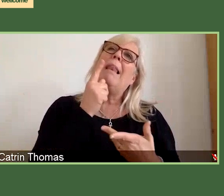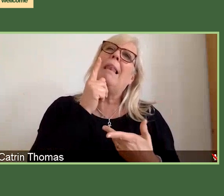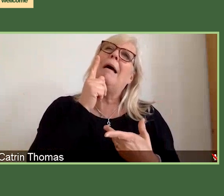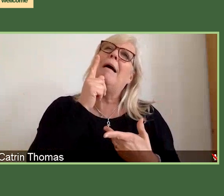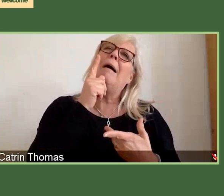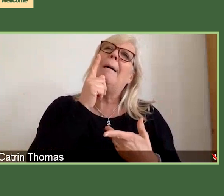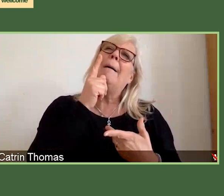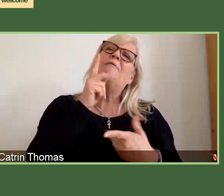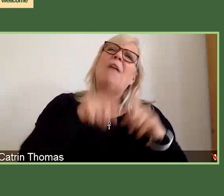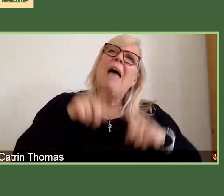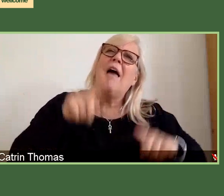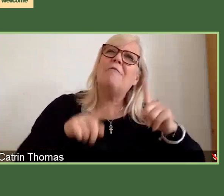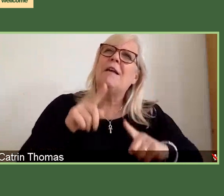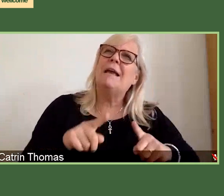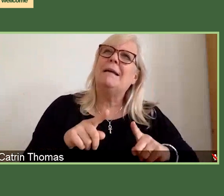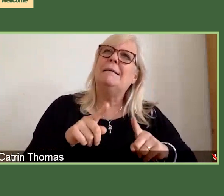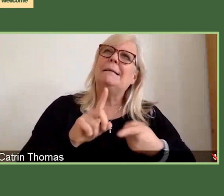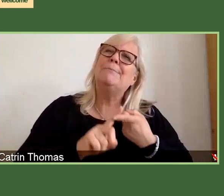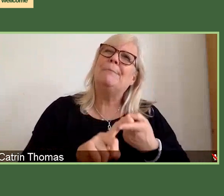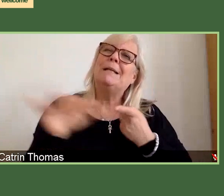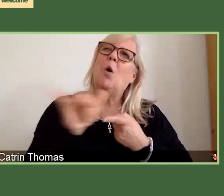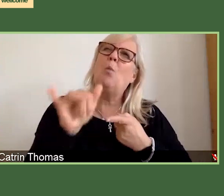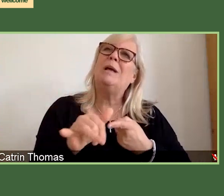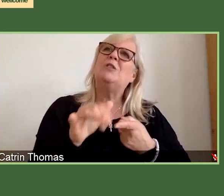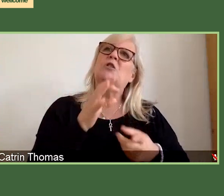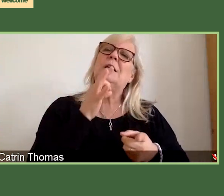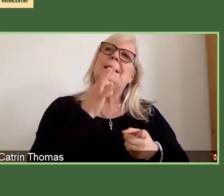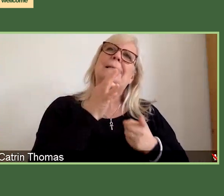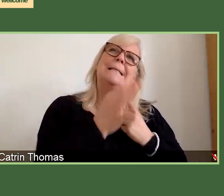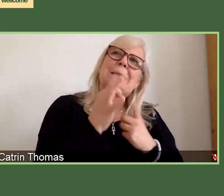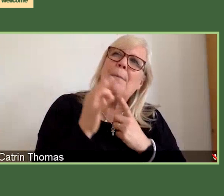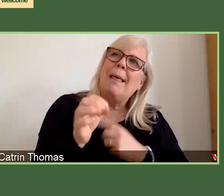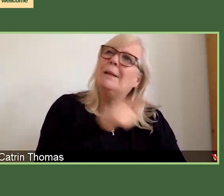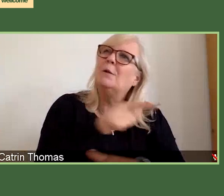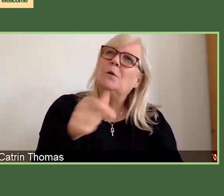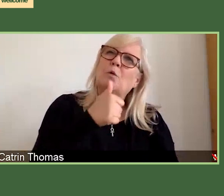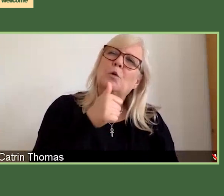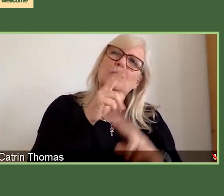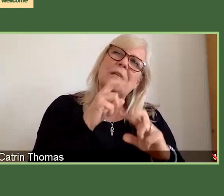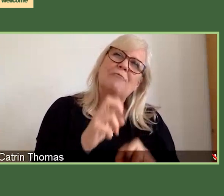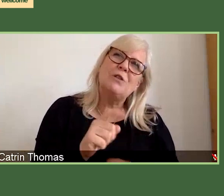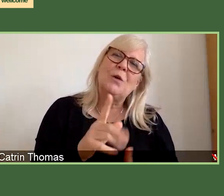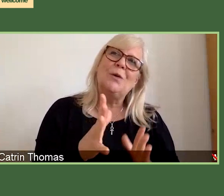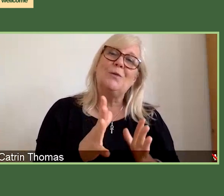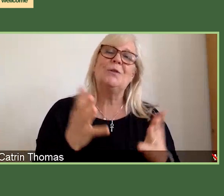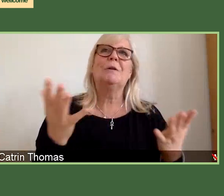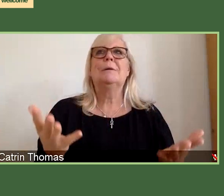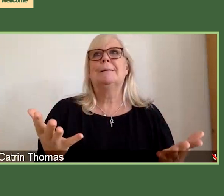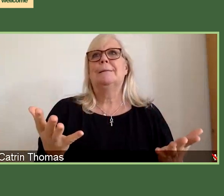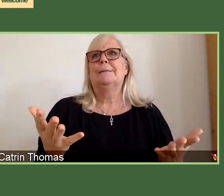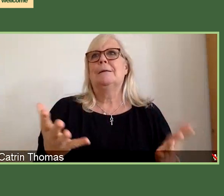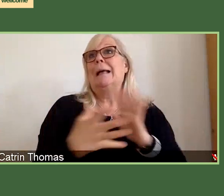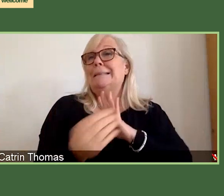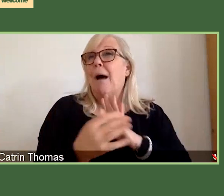will understand that those discipline changes. There are things like we know that it can be